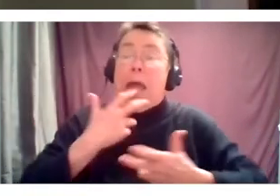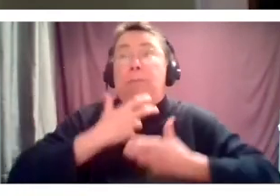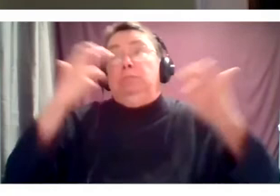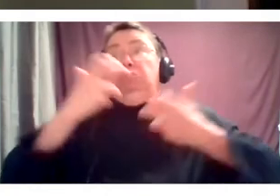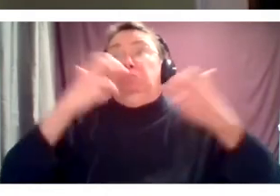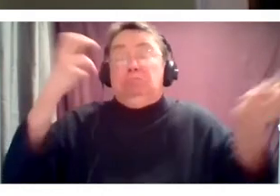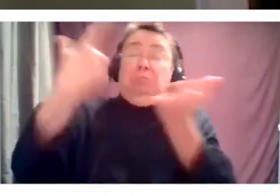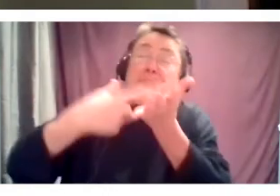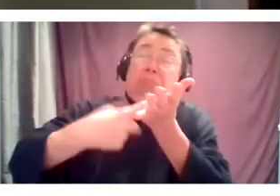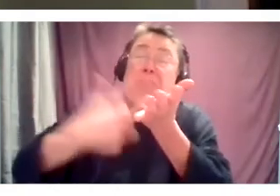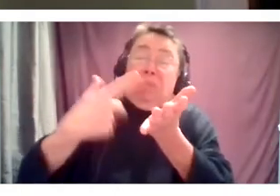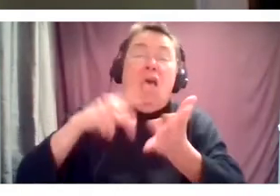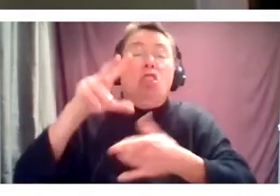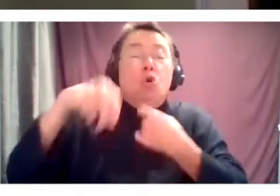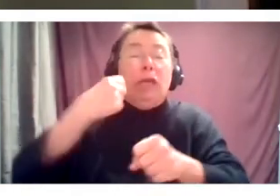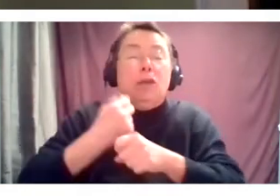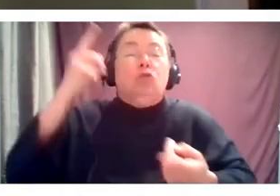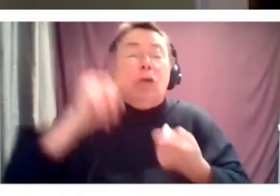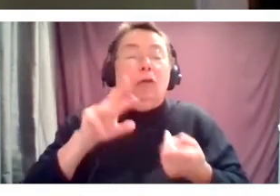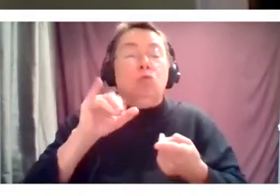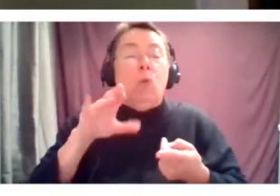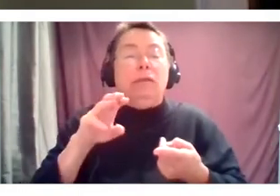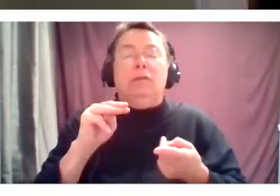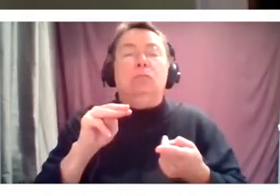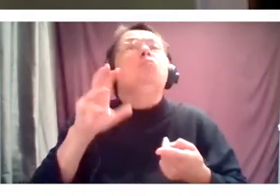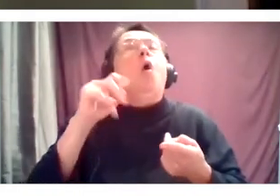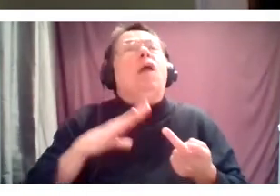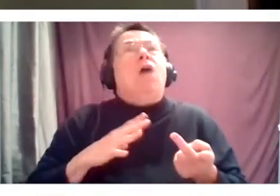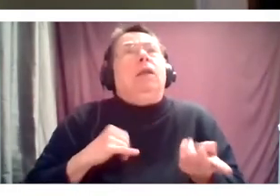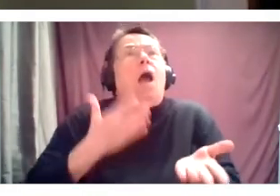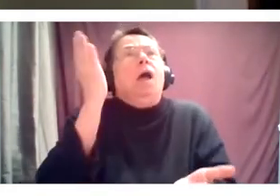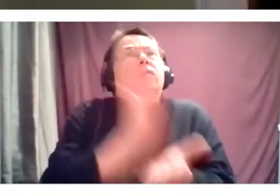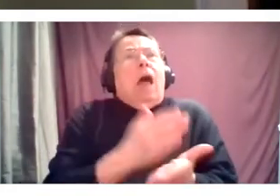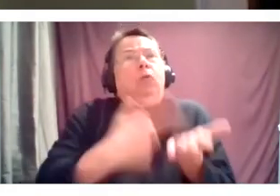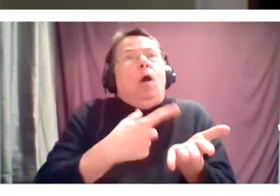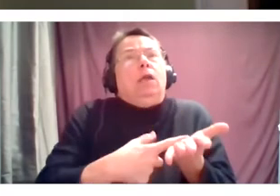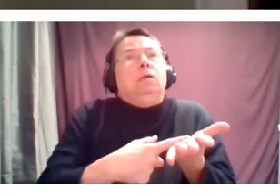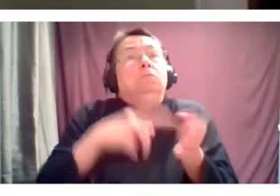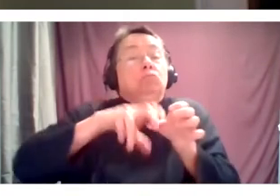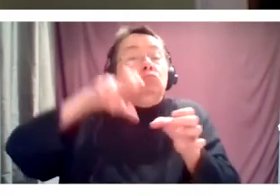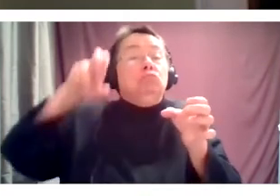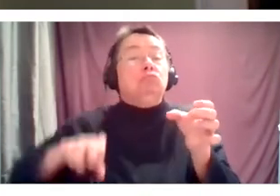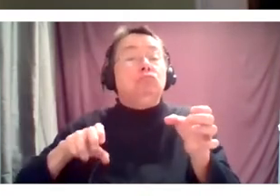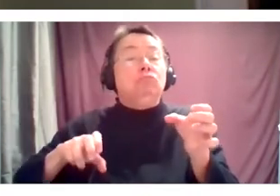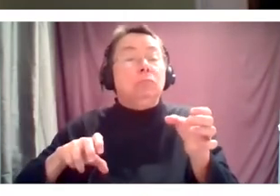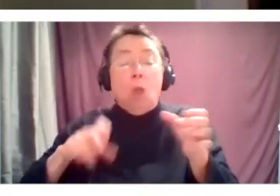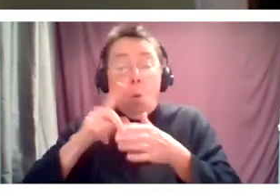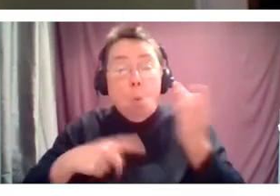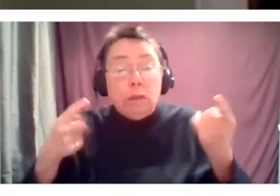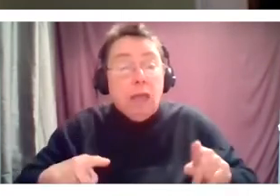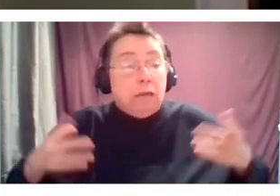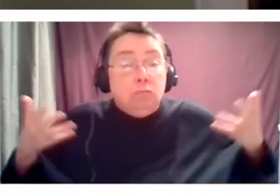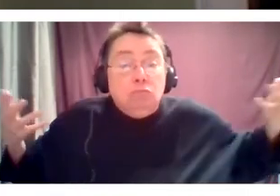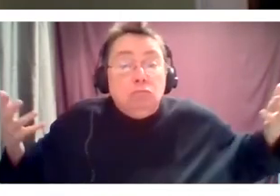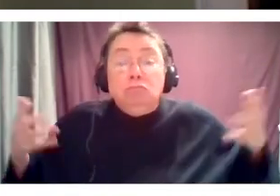gotten any better. Here's my next move. What if I stop talking about it and just step aside? I don't know what comes next. I don't know what space I've just made. Our